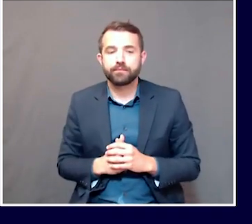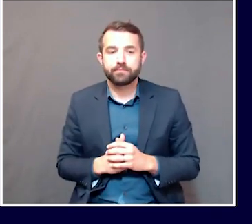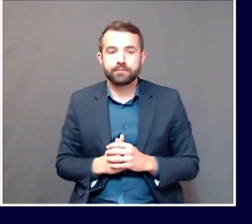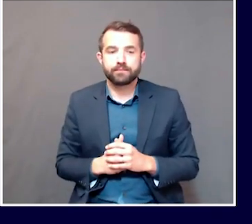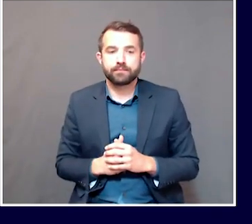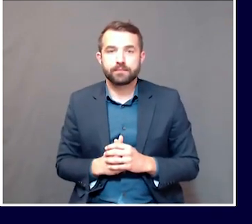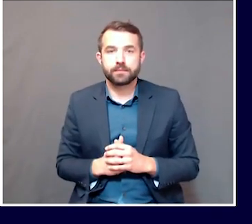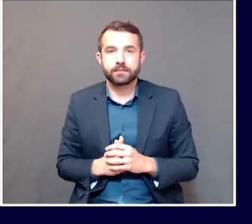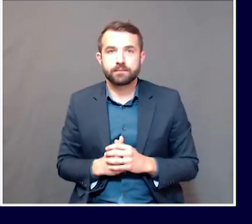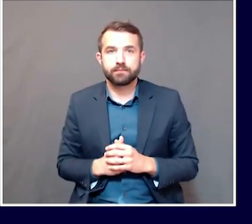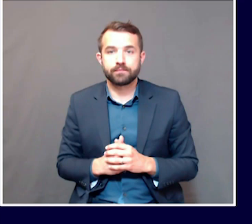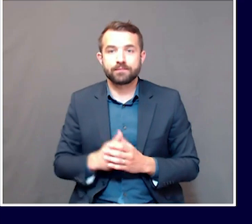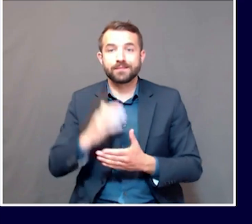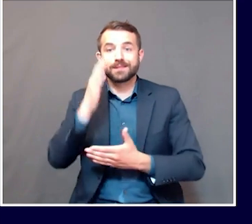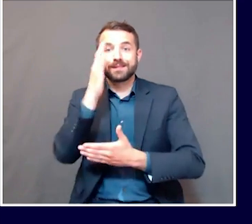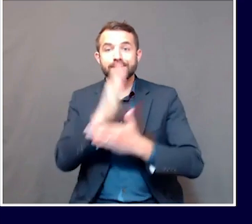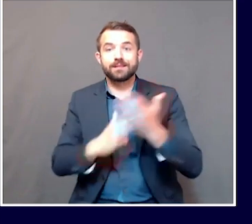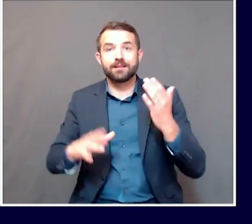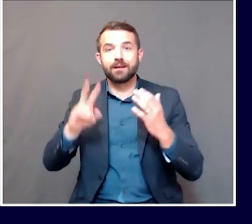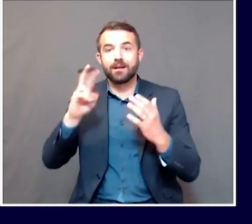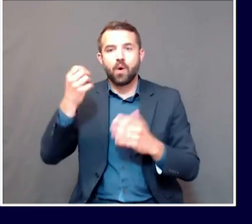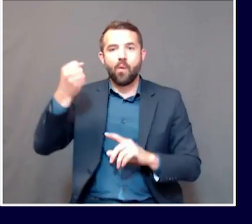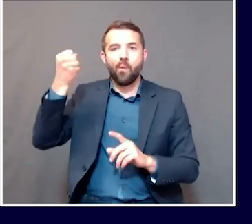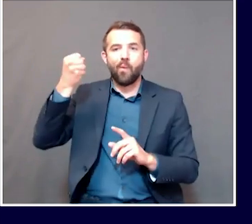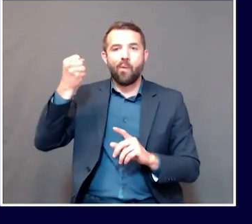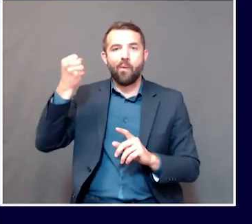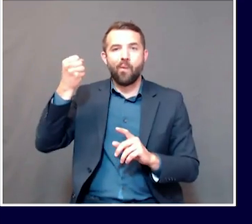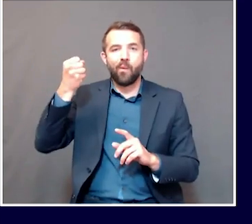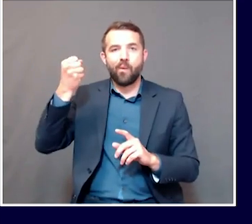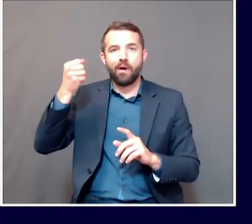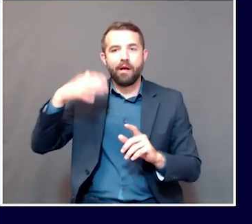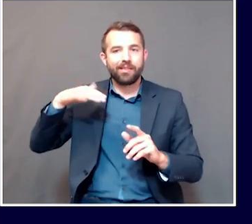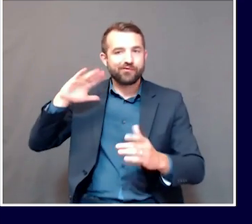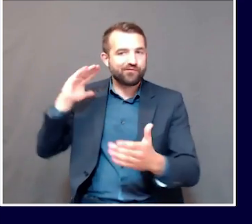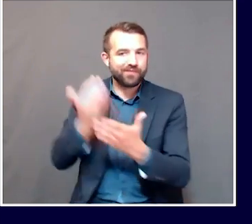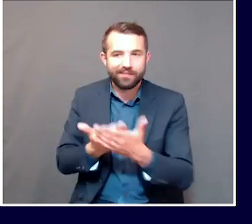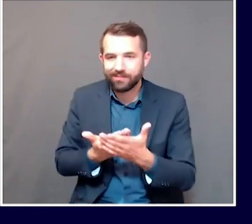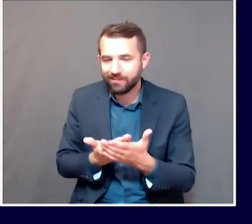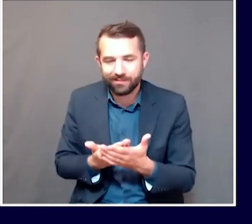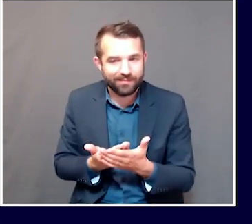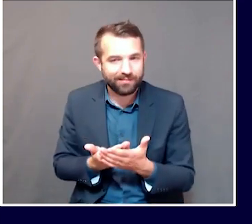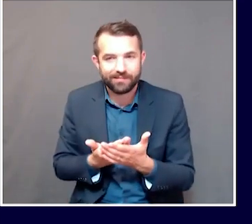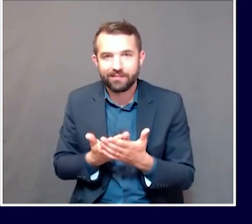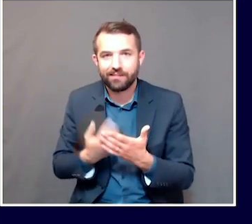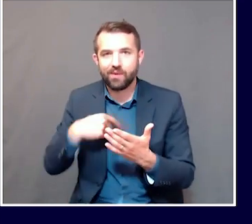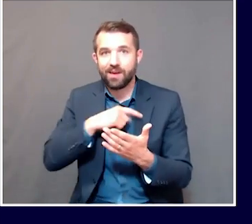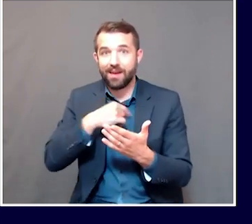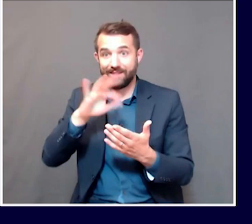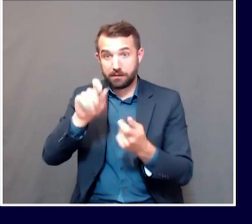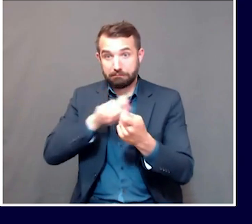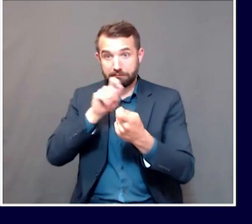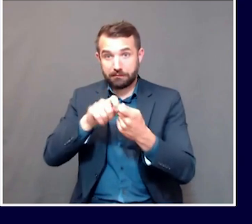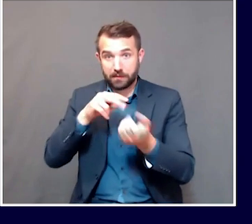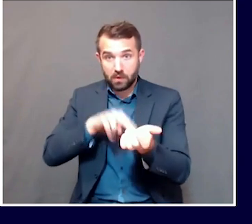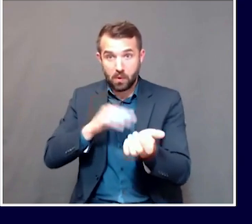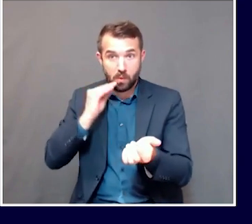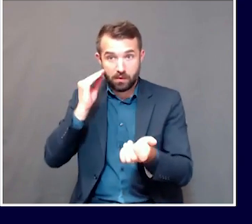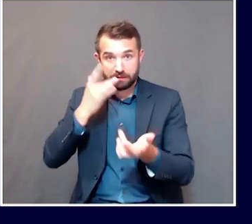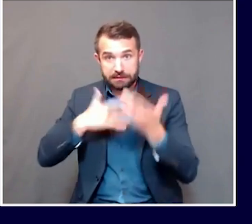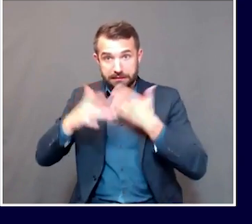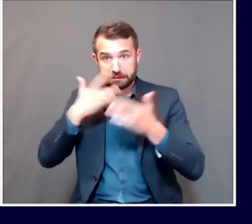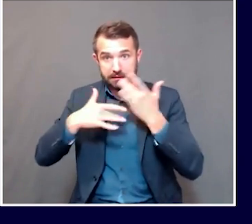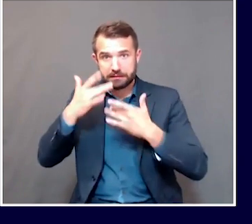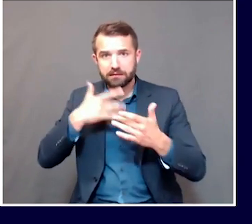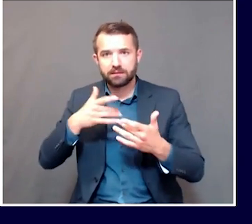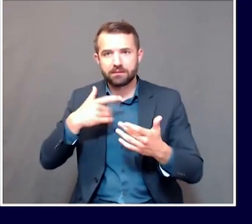shipment, which means they haven't got it yet. But I'm happy to follow up with any particular nursing homes that don't feel they have an adequate supply of PPE at this